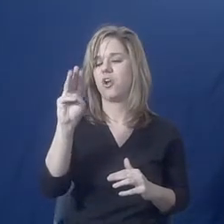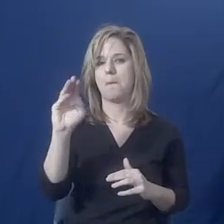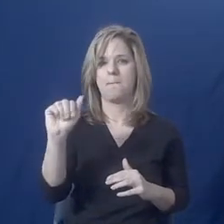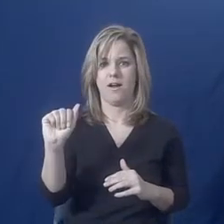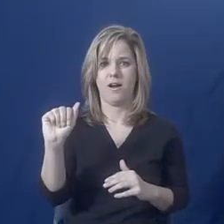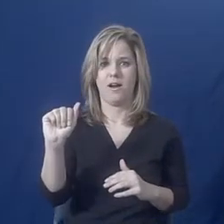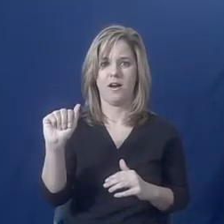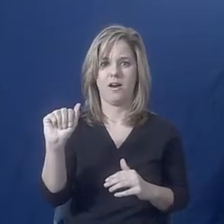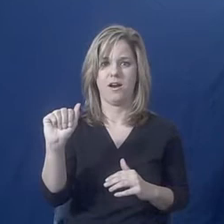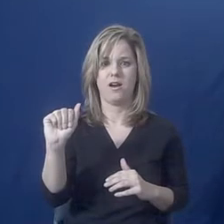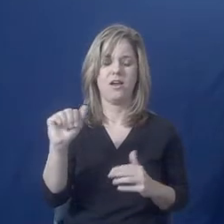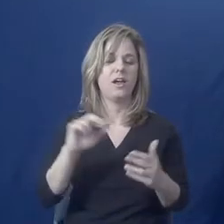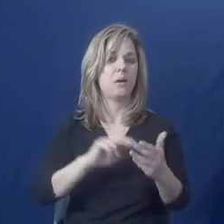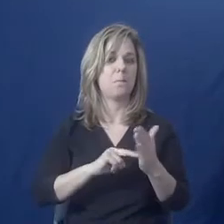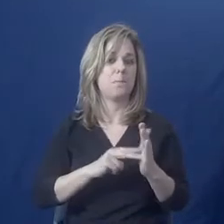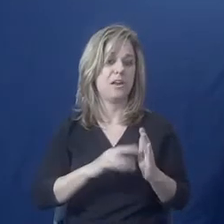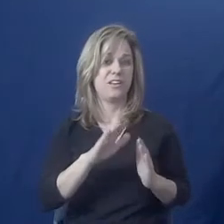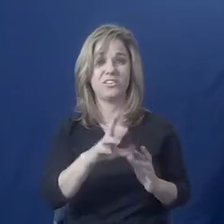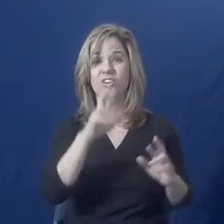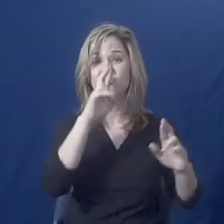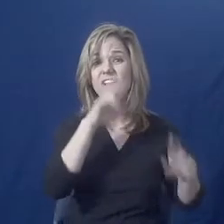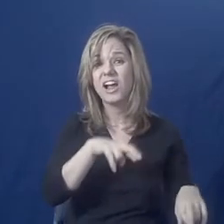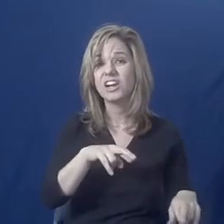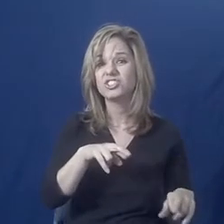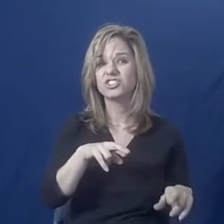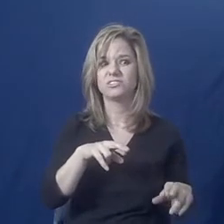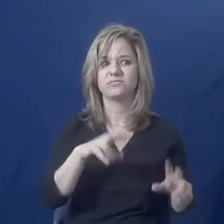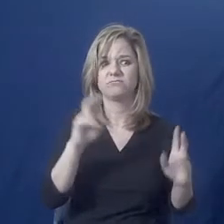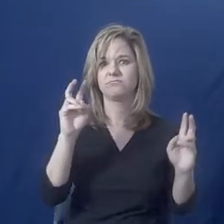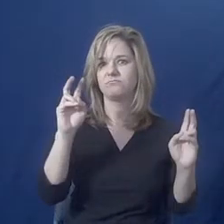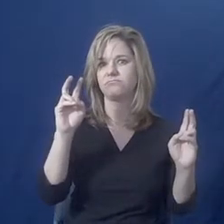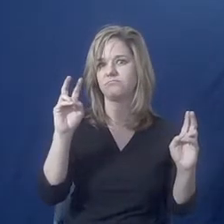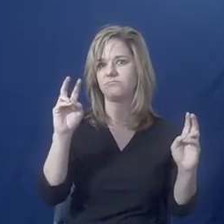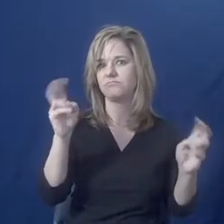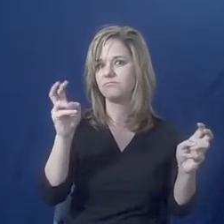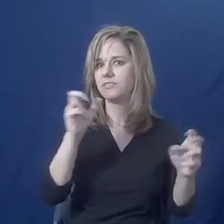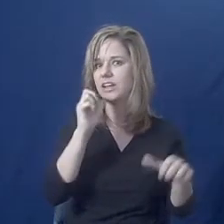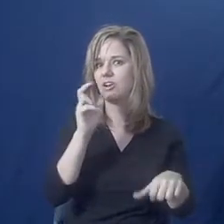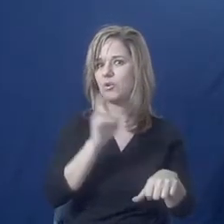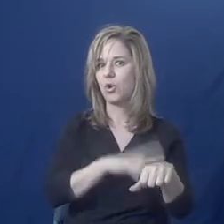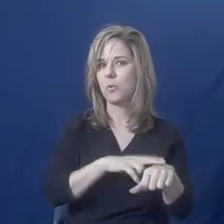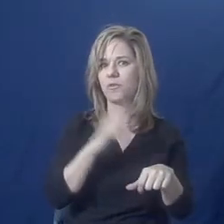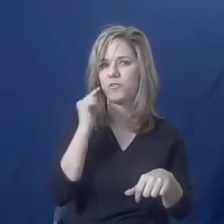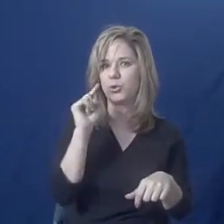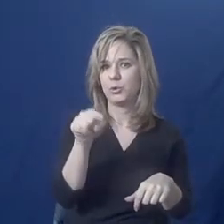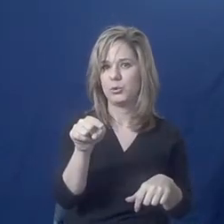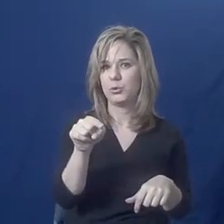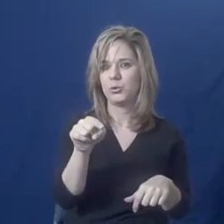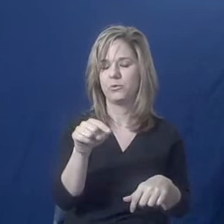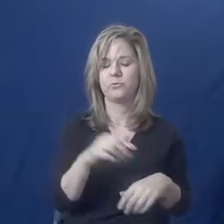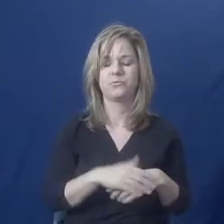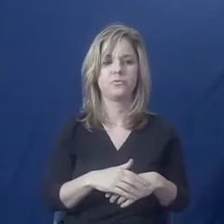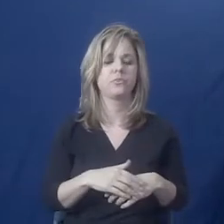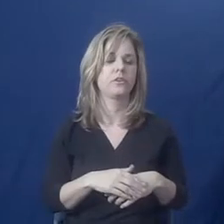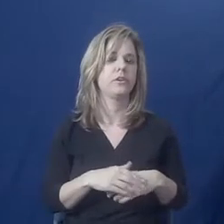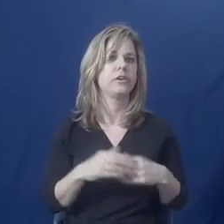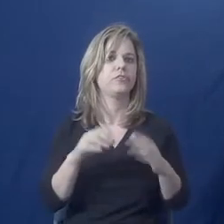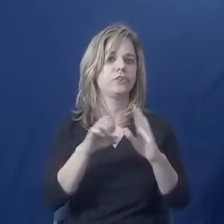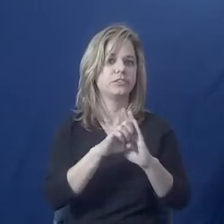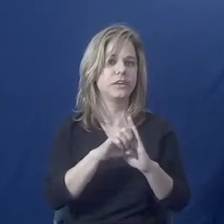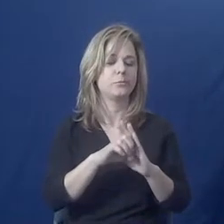be what you expect their reactions to be. I've had survivors tell me stories about